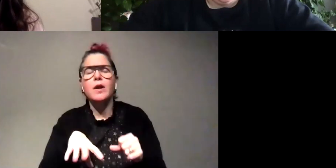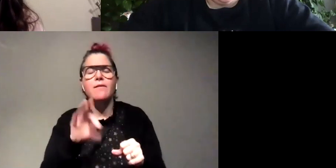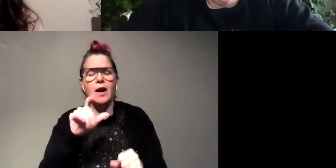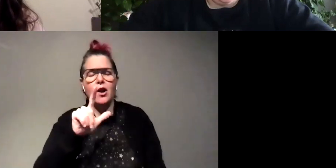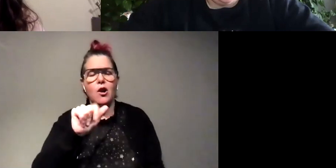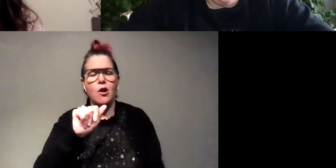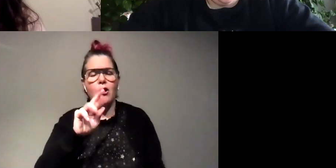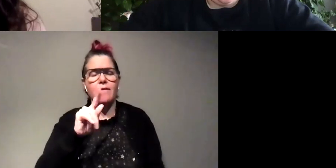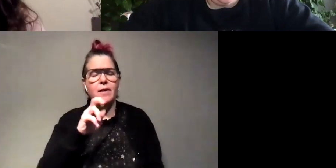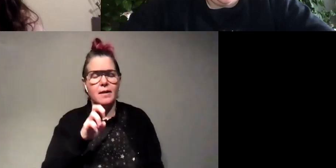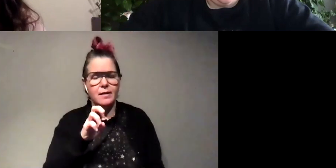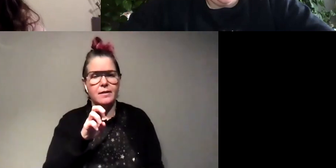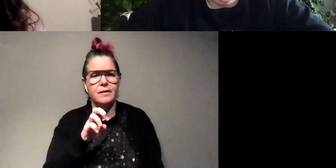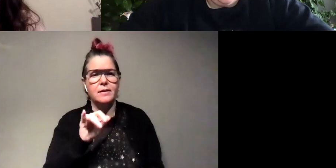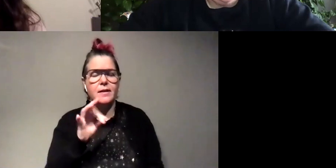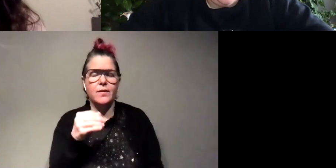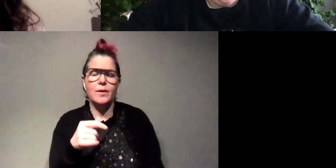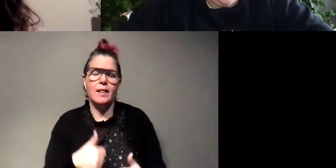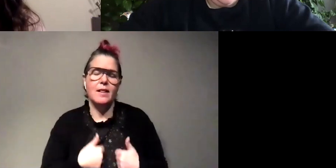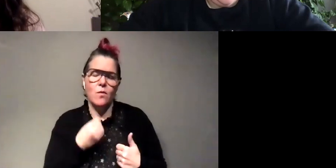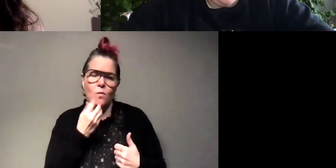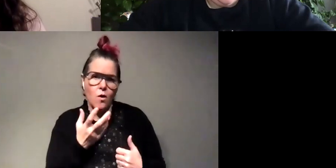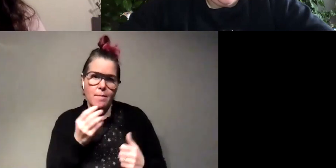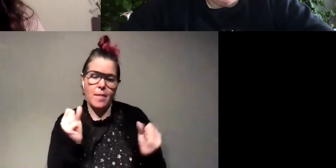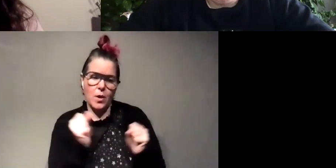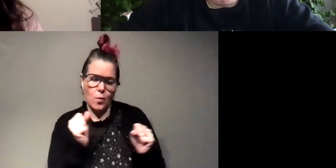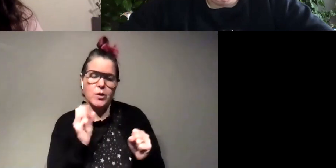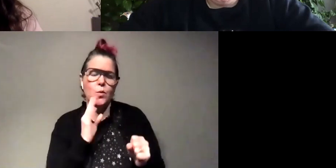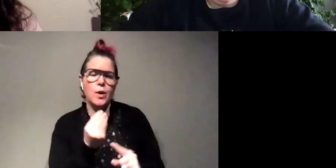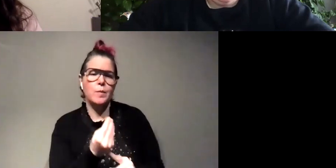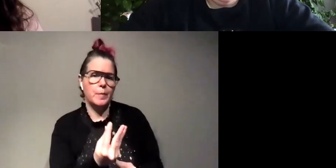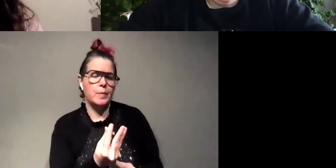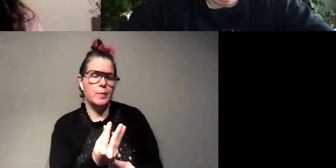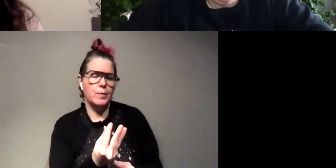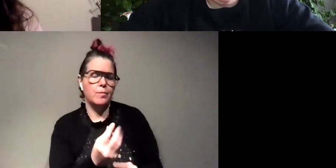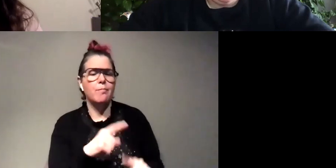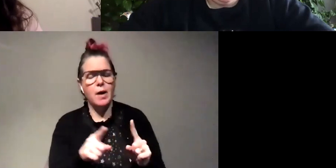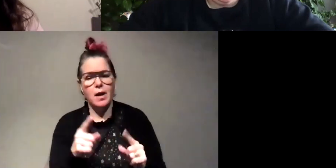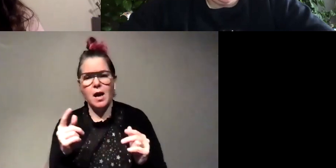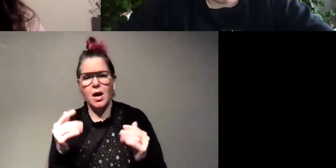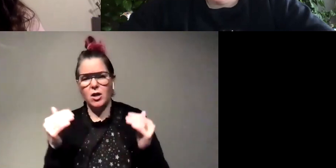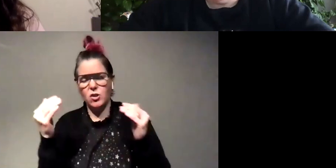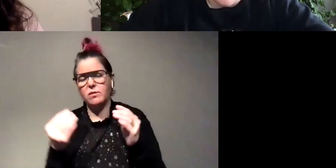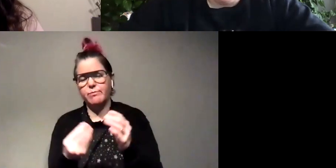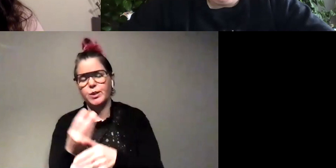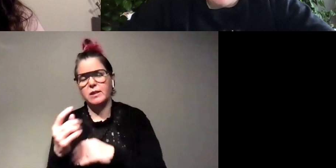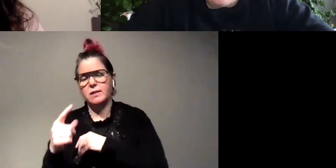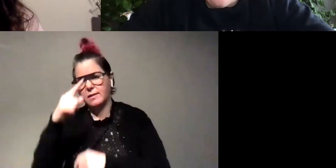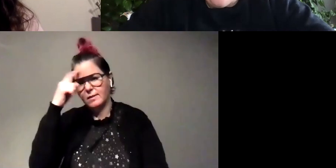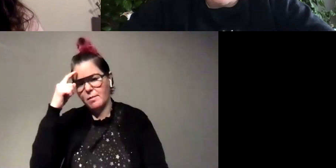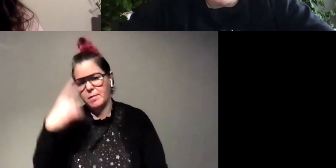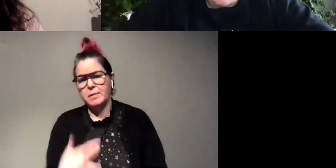if you listen were warm in the winter and they would still be lighting up but yeah as adults only like spring and summer cool